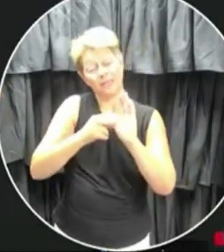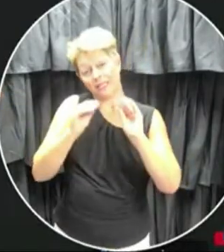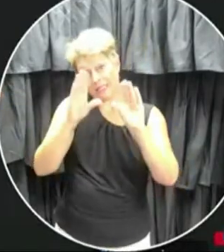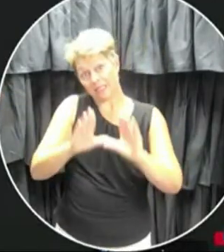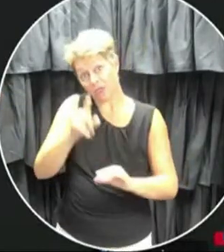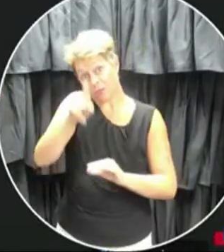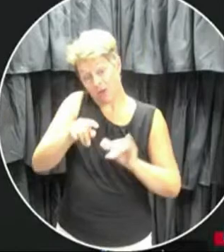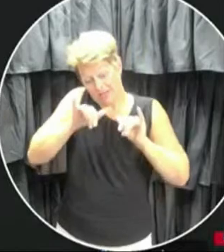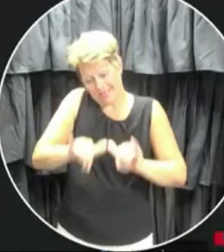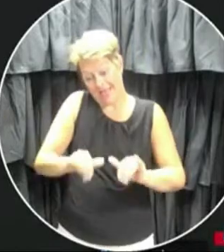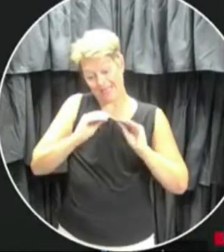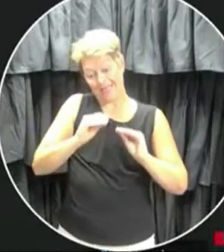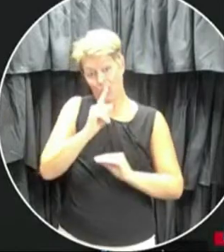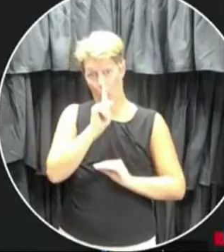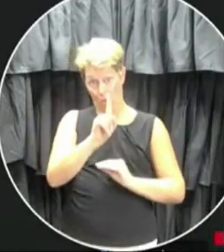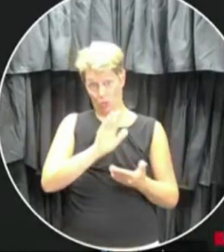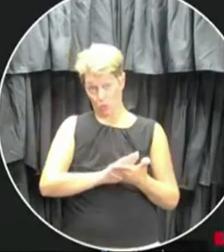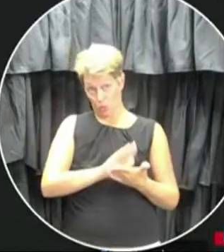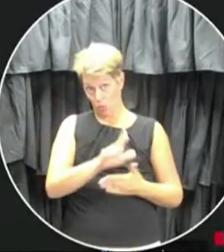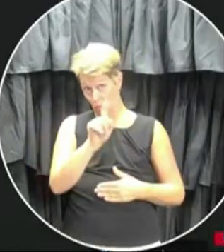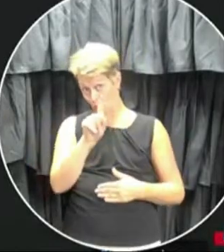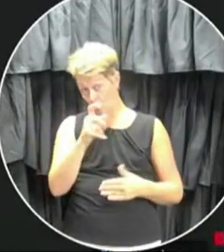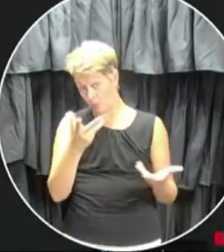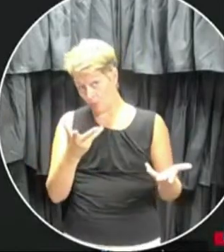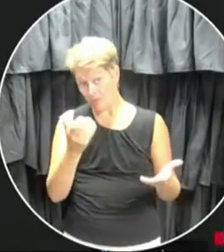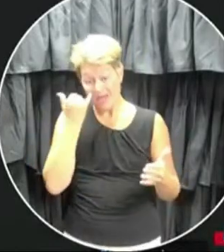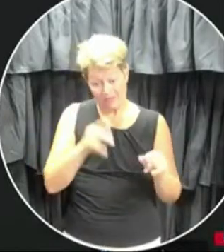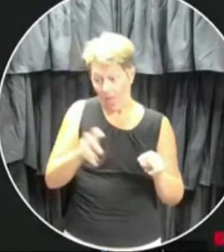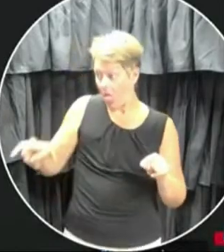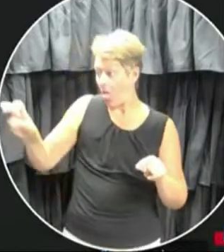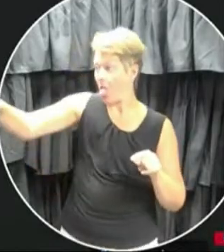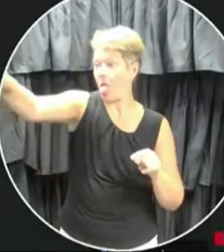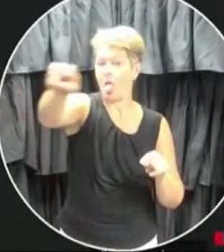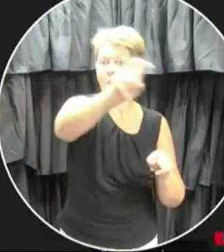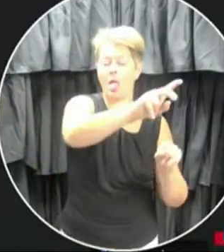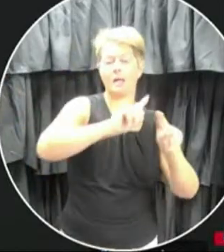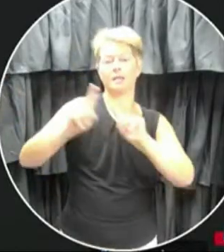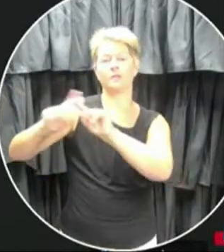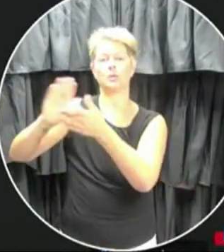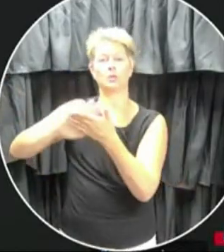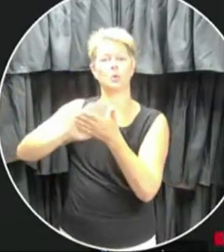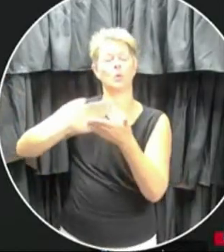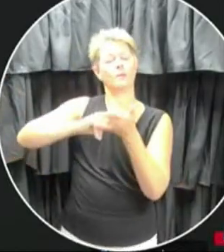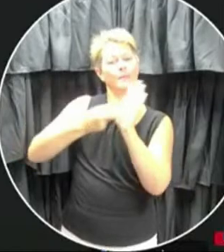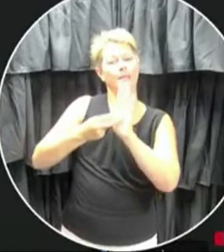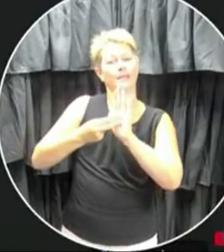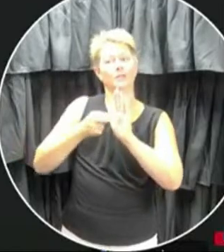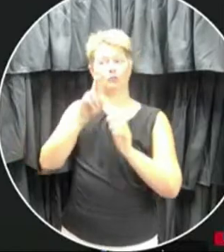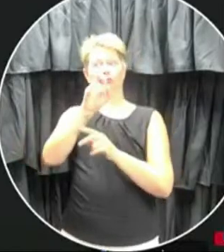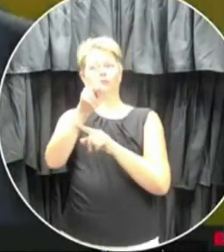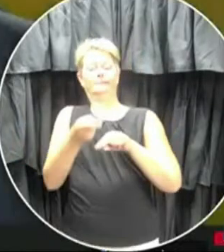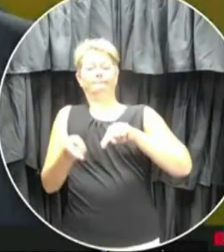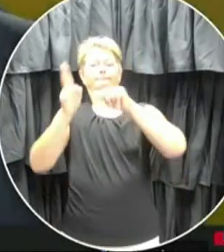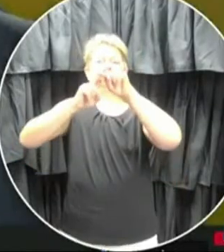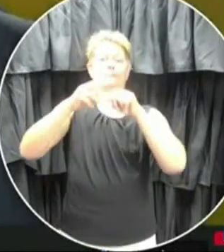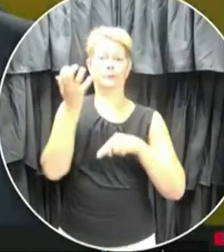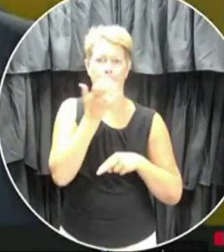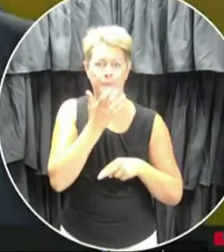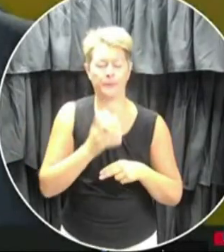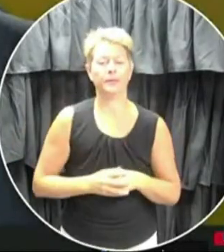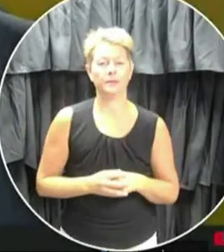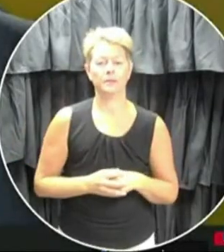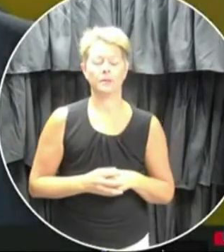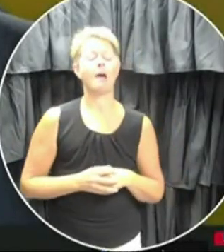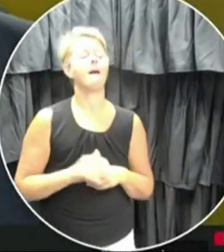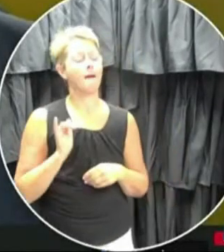school? Because if they do move around to several schools, you certainly increase risk. Very good question,